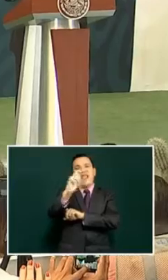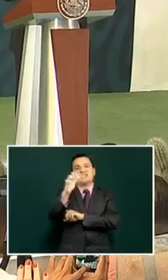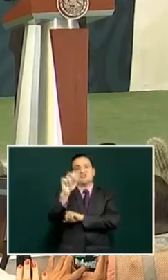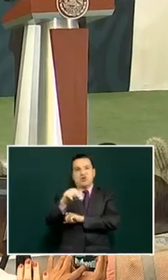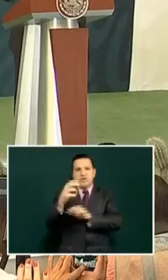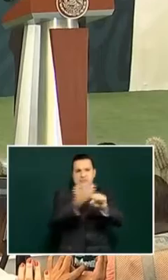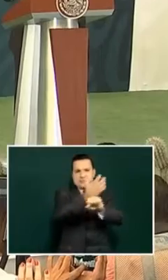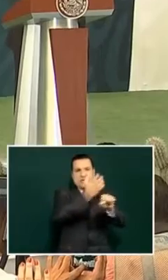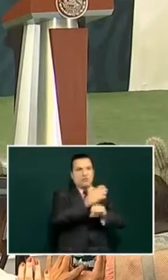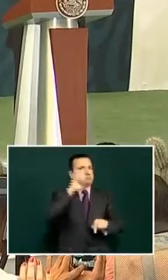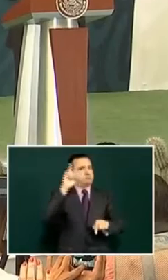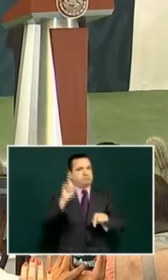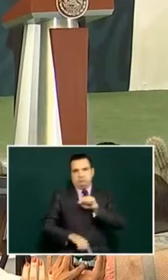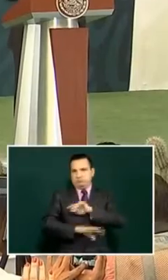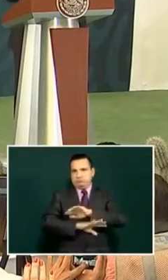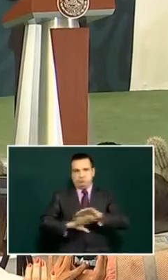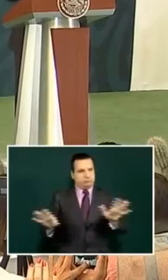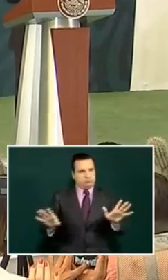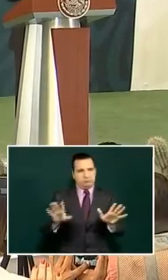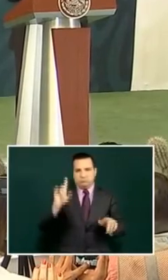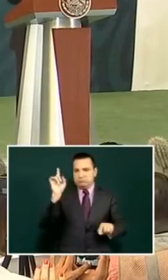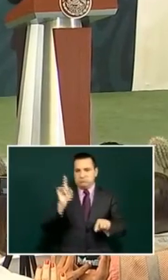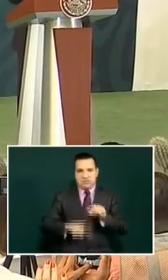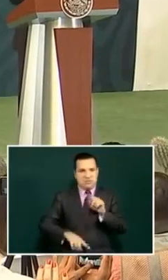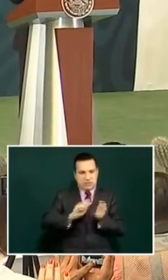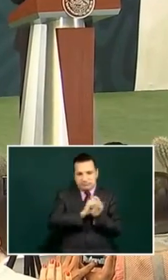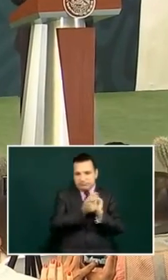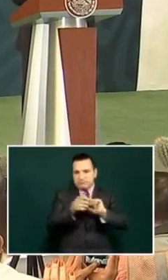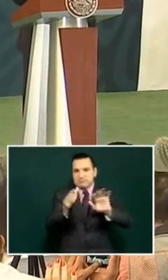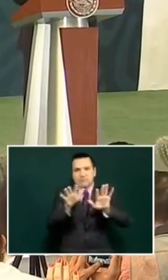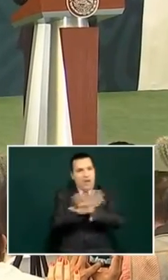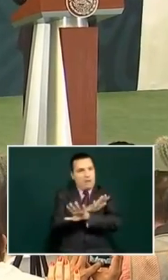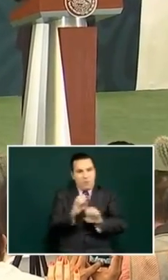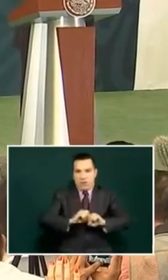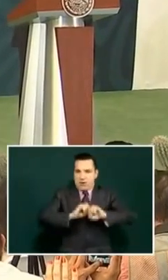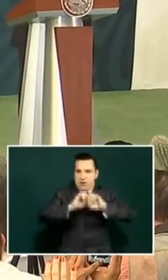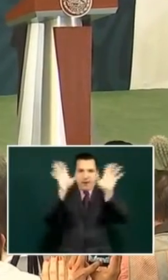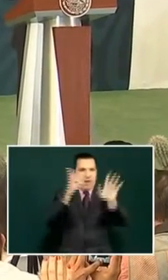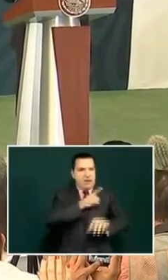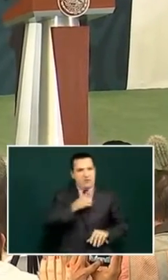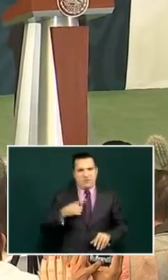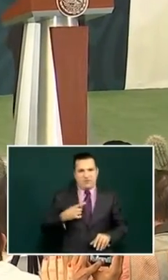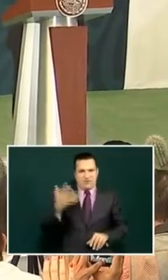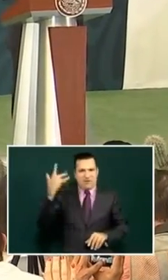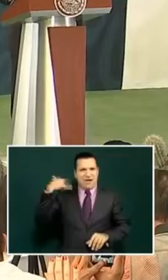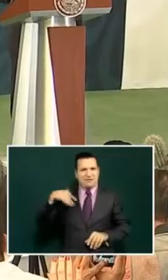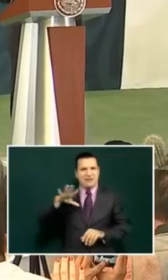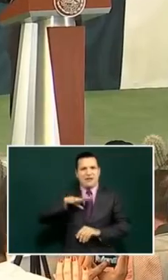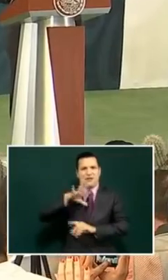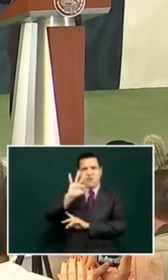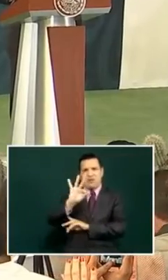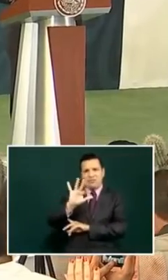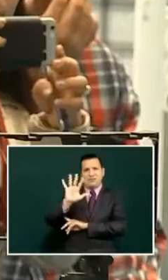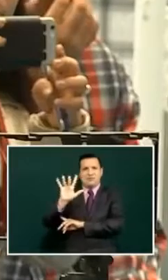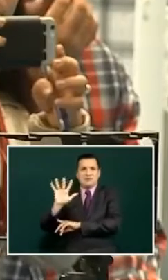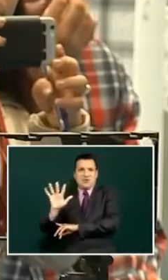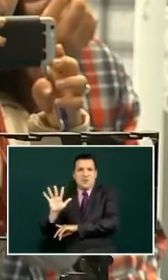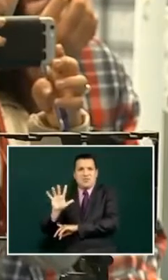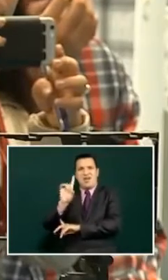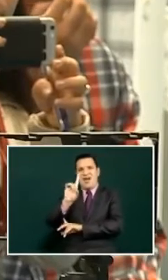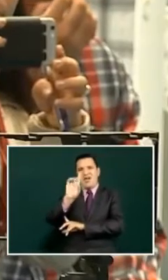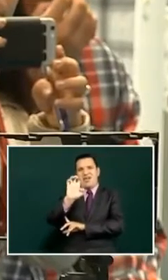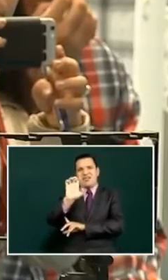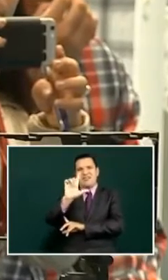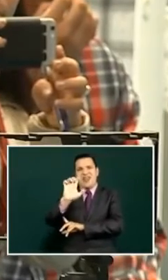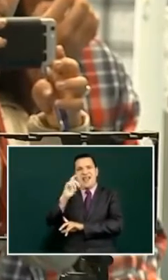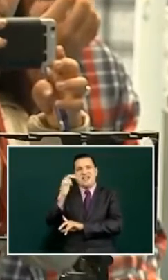but no more delegations in the states that also needs to be very clear that they had 40 or